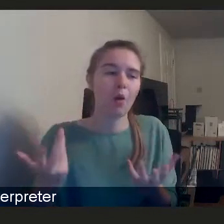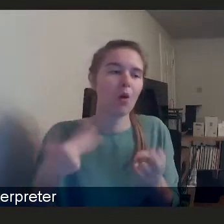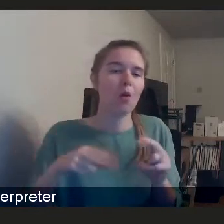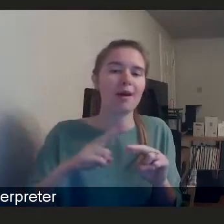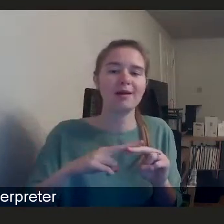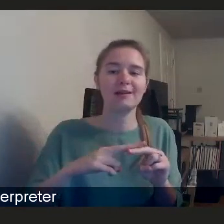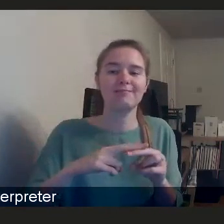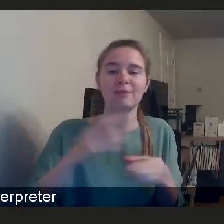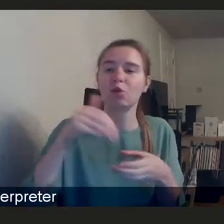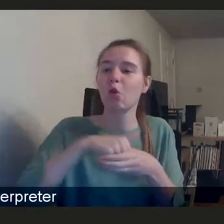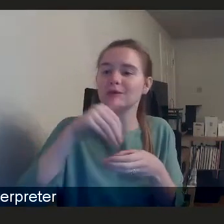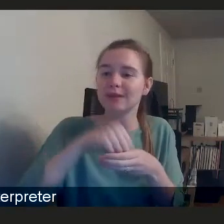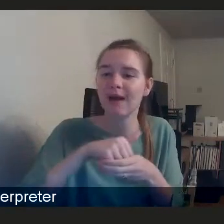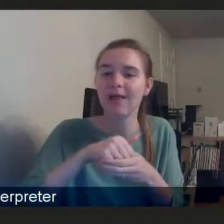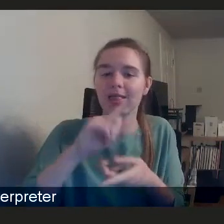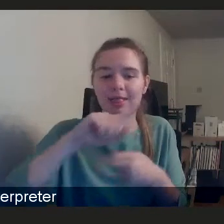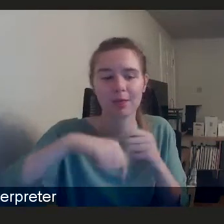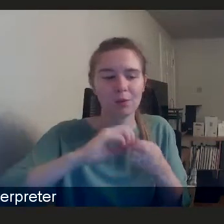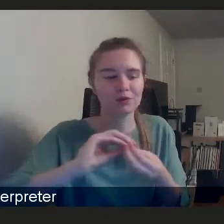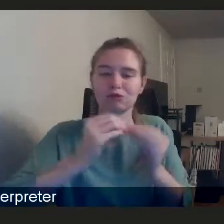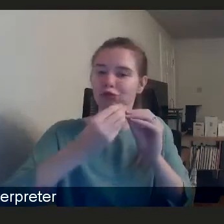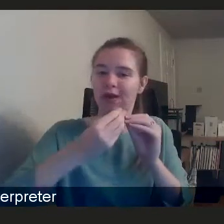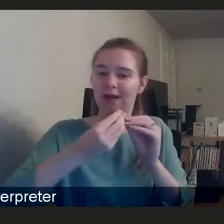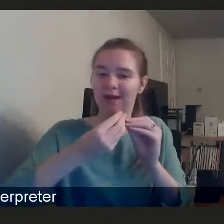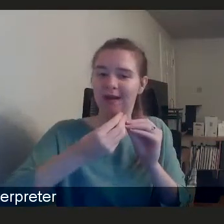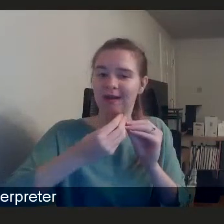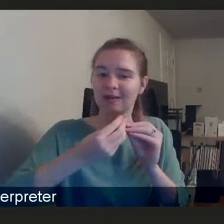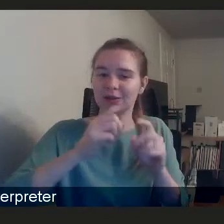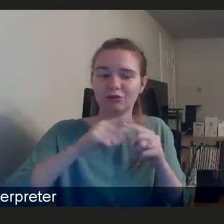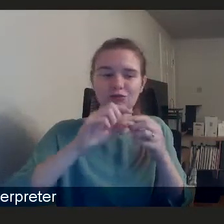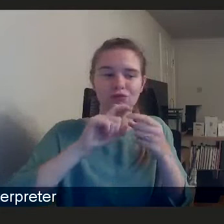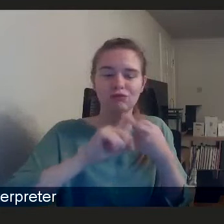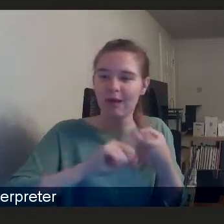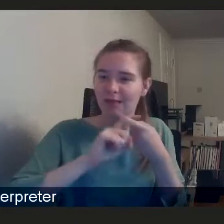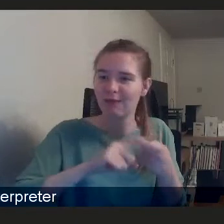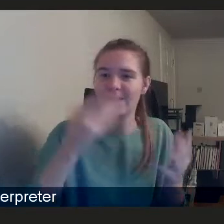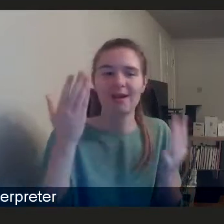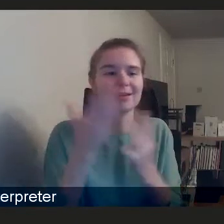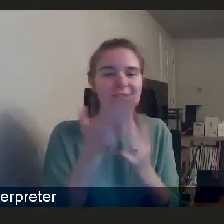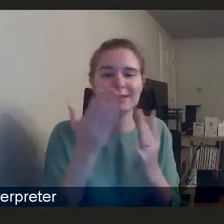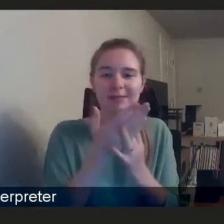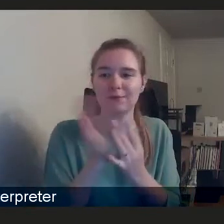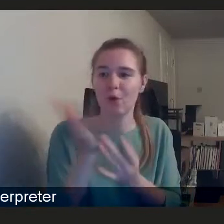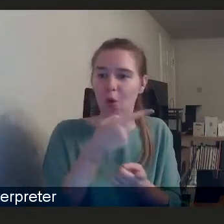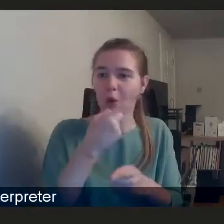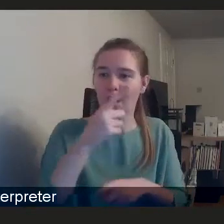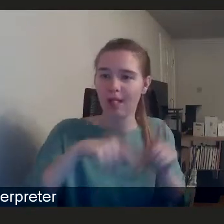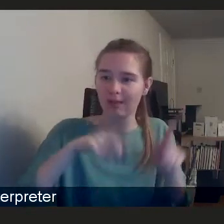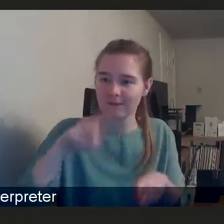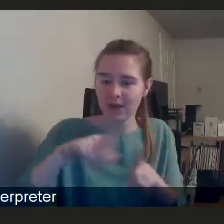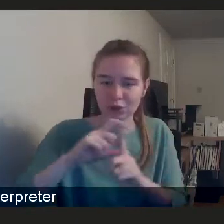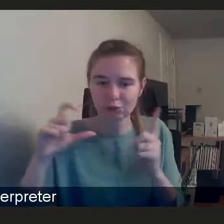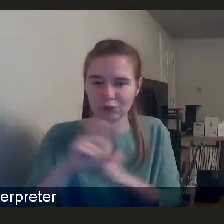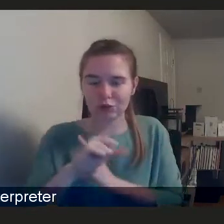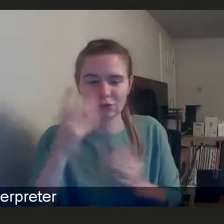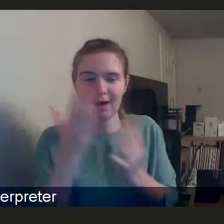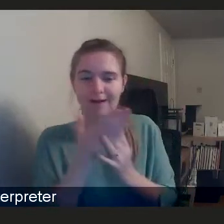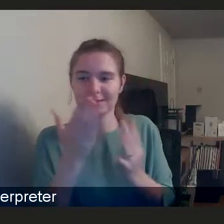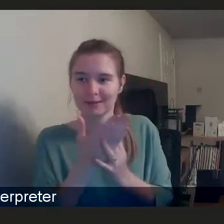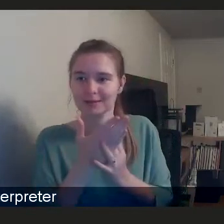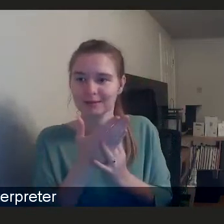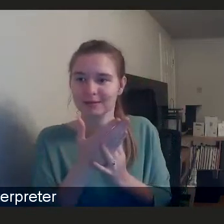content that we're creating that is relevant and accessible for diverse communities to be able to be